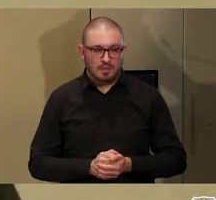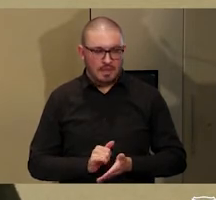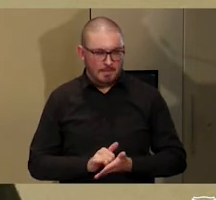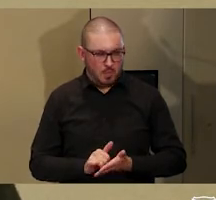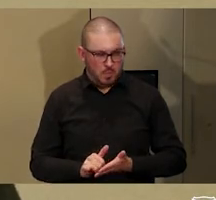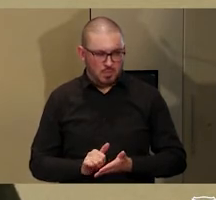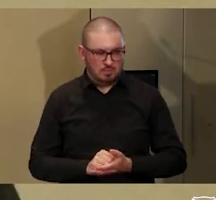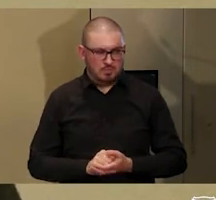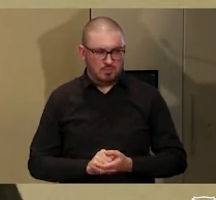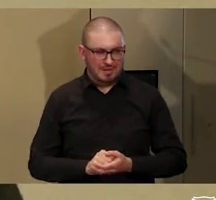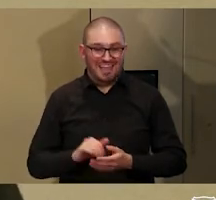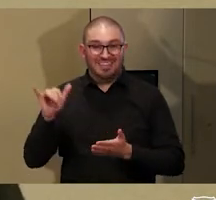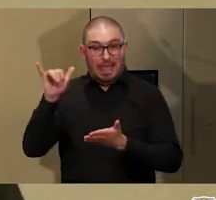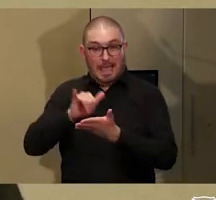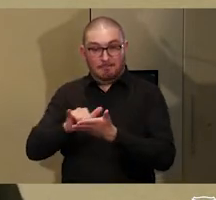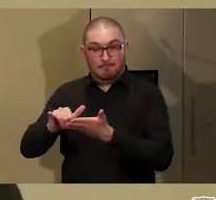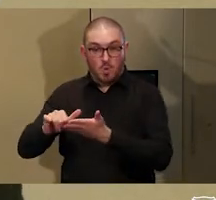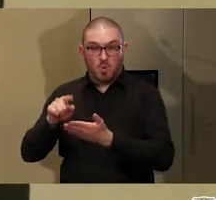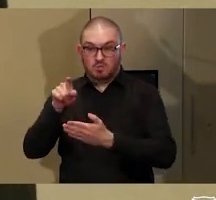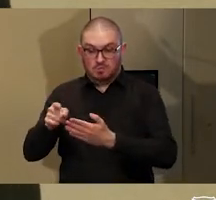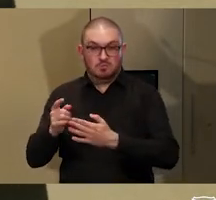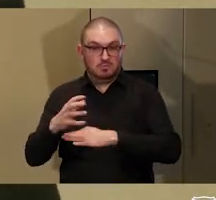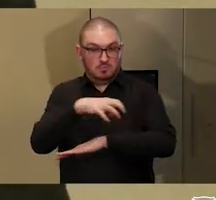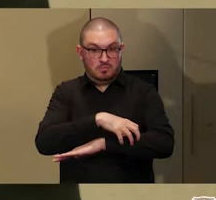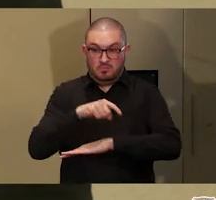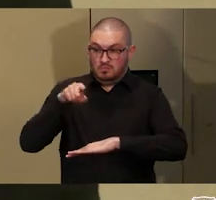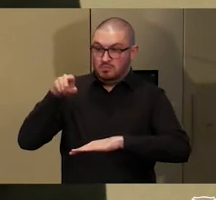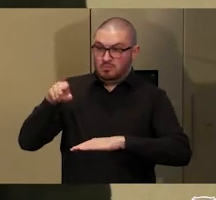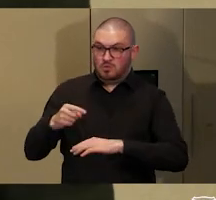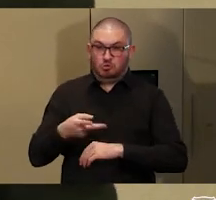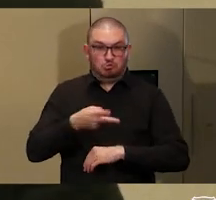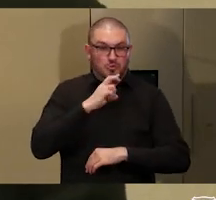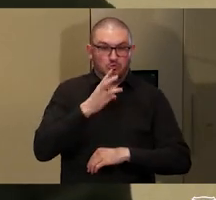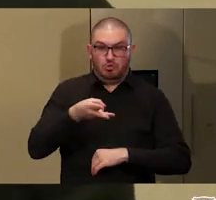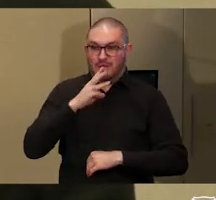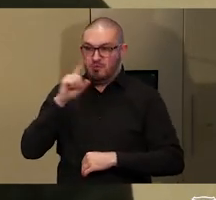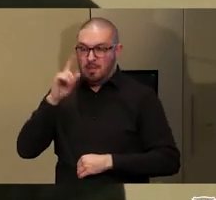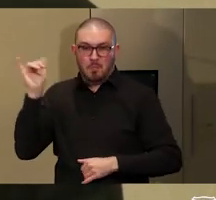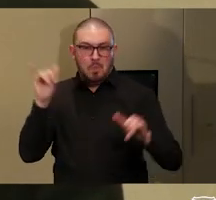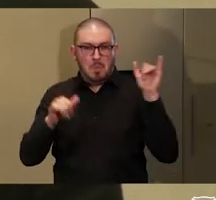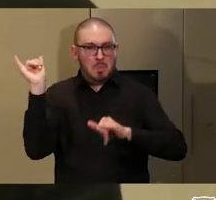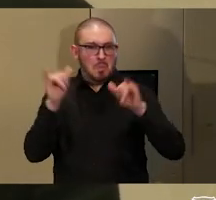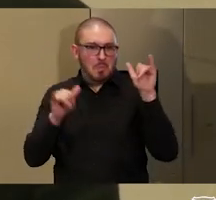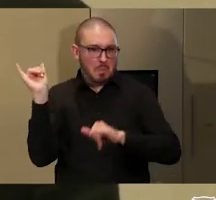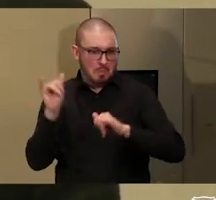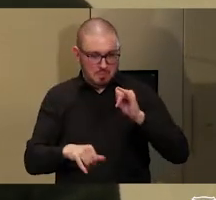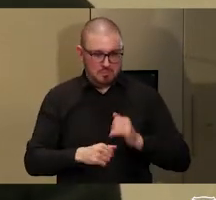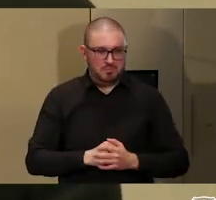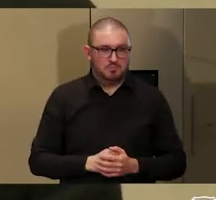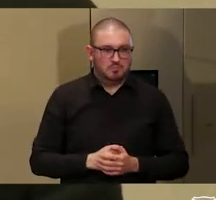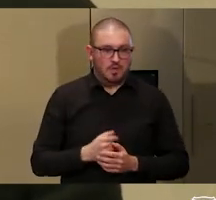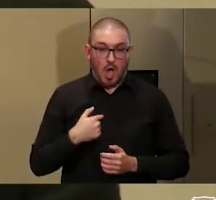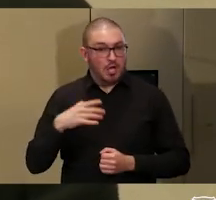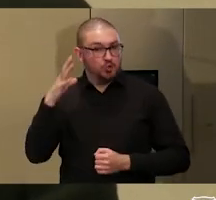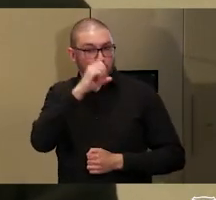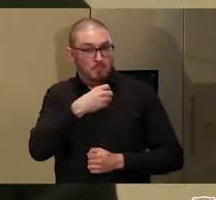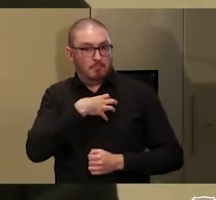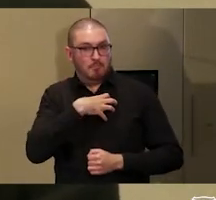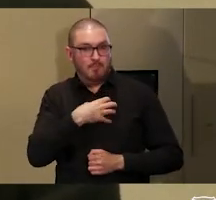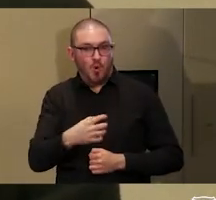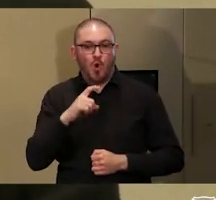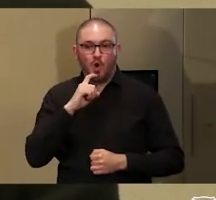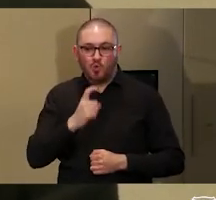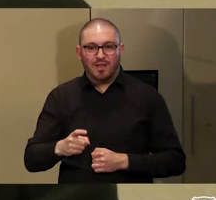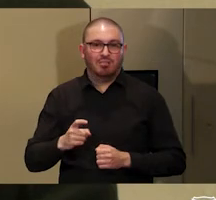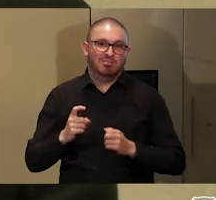,000 people flying in from air, and I would assume more than that coming by